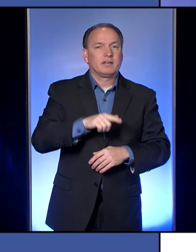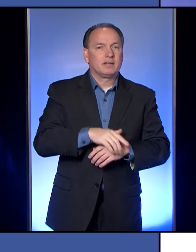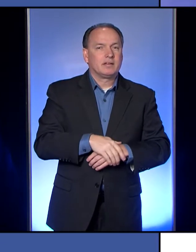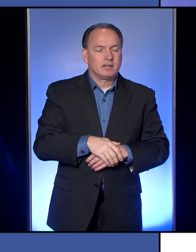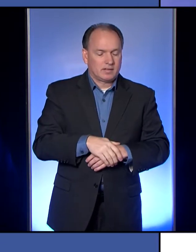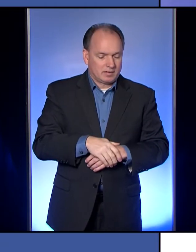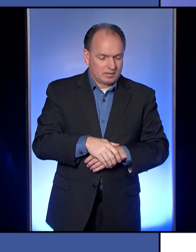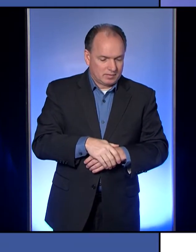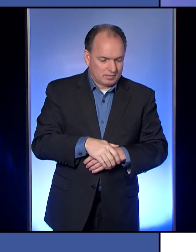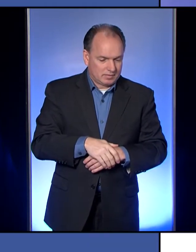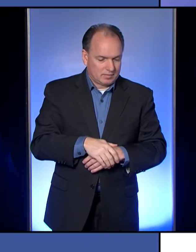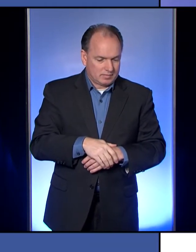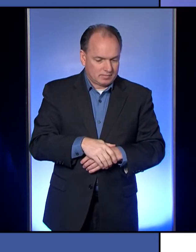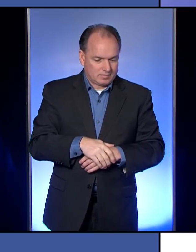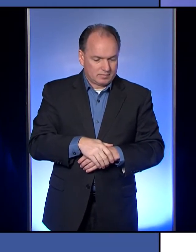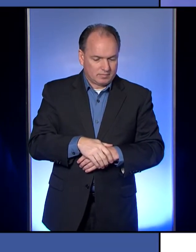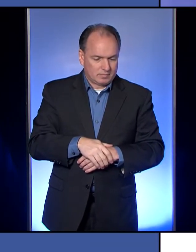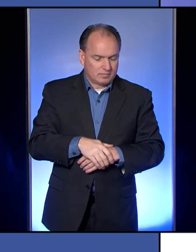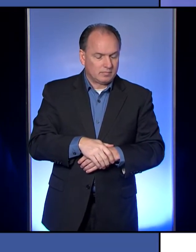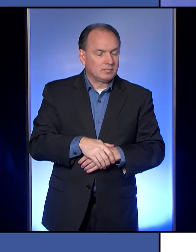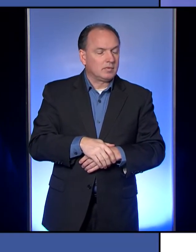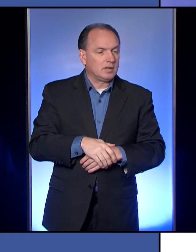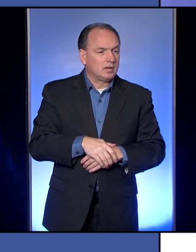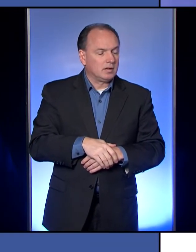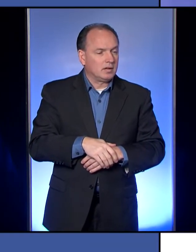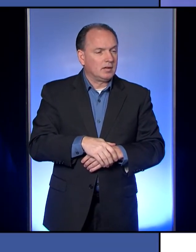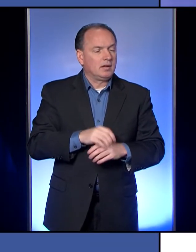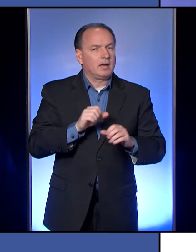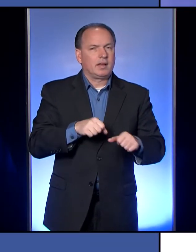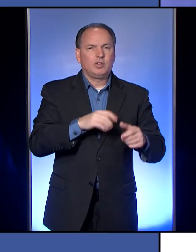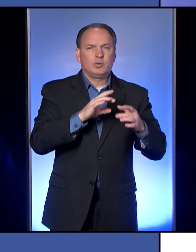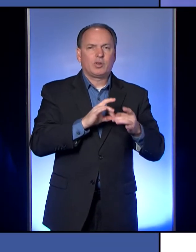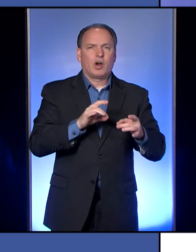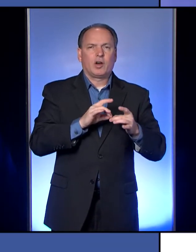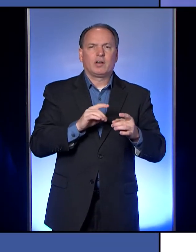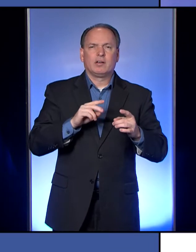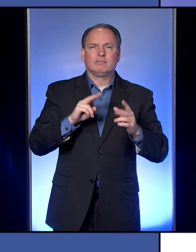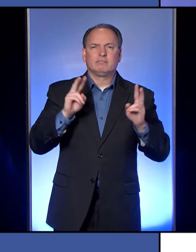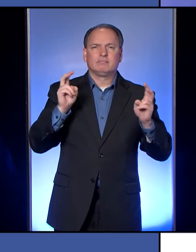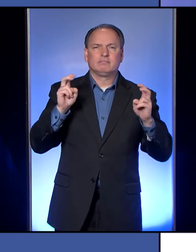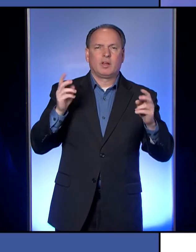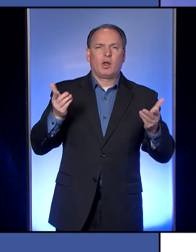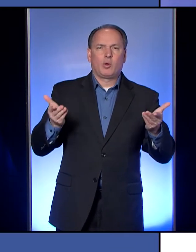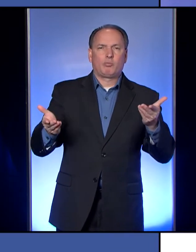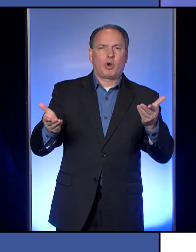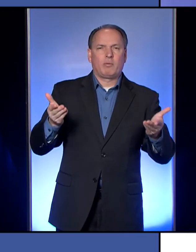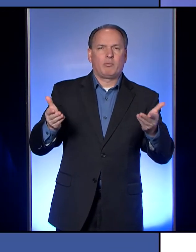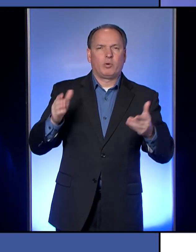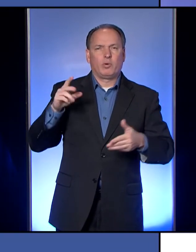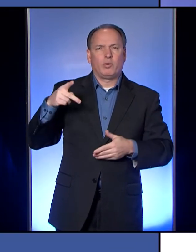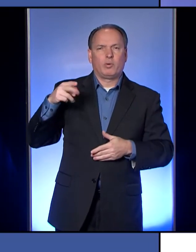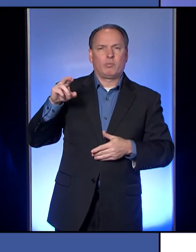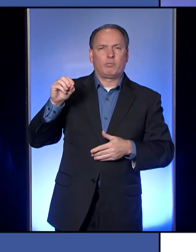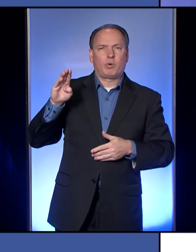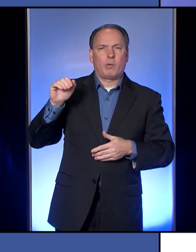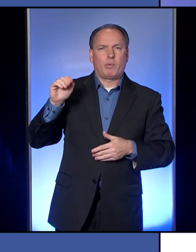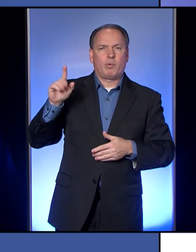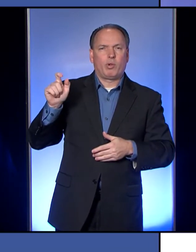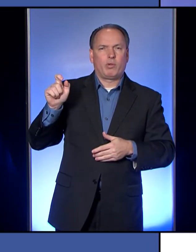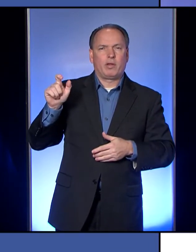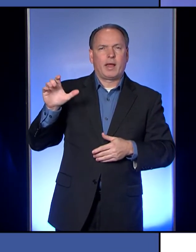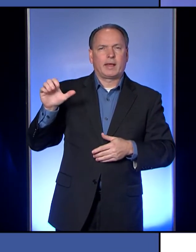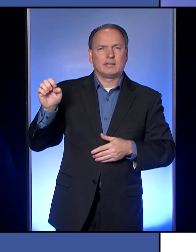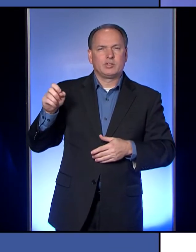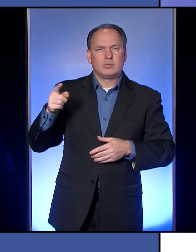Yeah. I wanted to see if you could talk a little bit more about the probable cases and how the state is reporting those. You said there are two probable